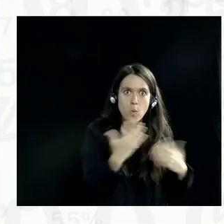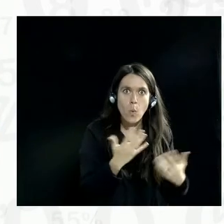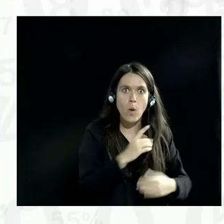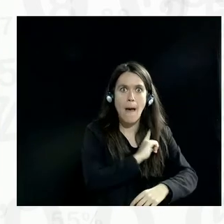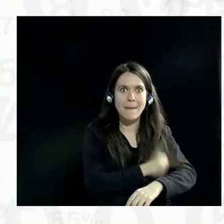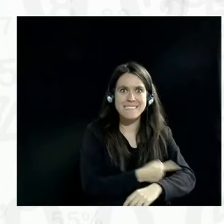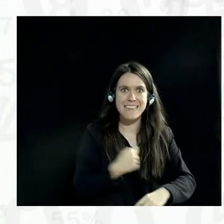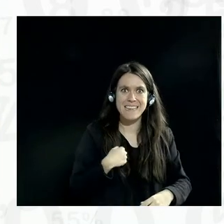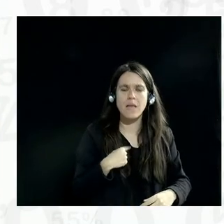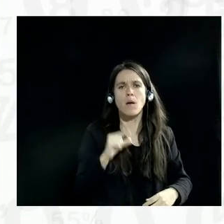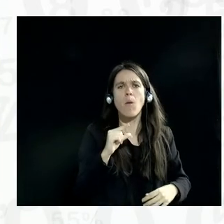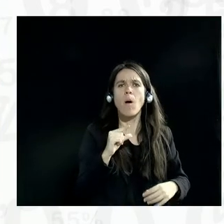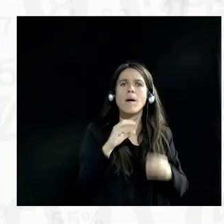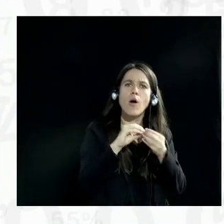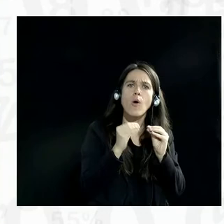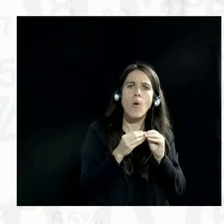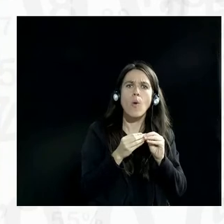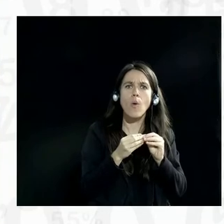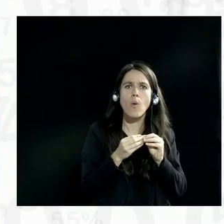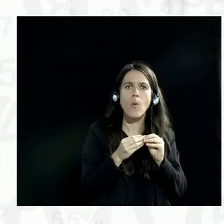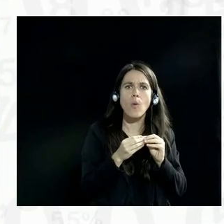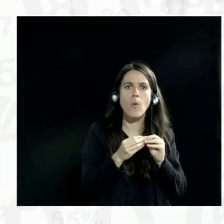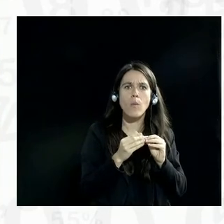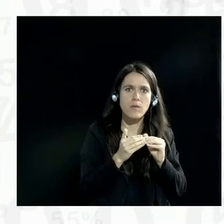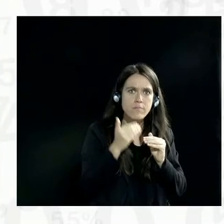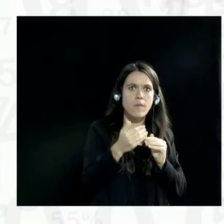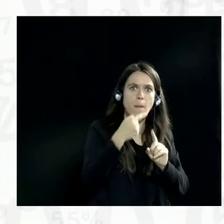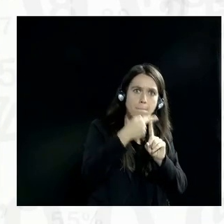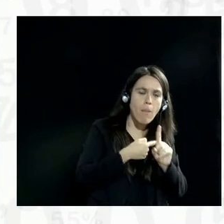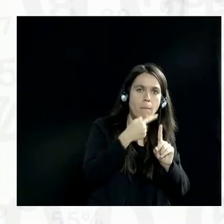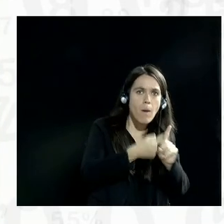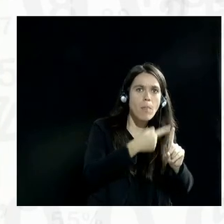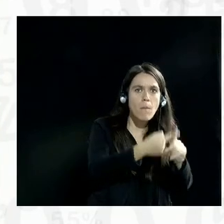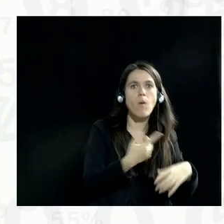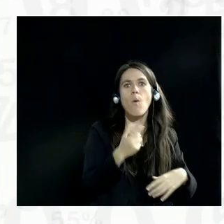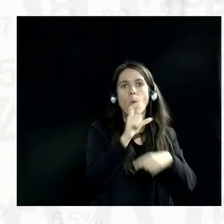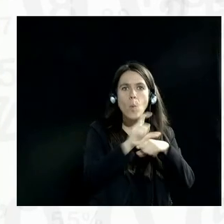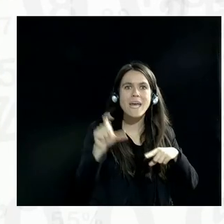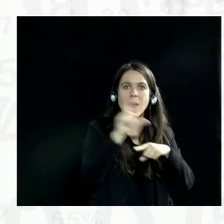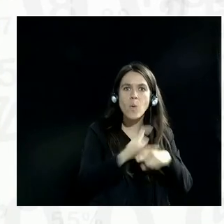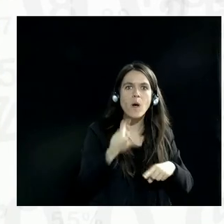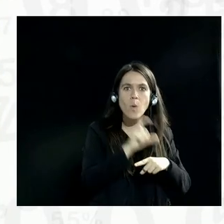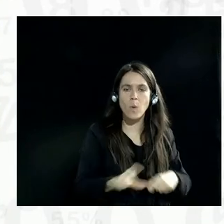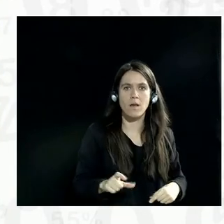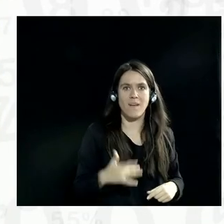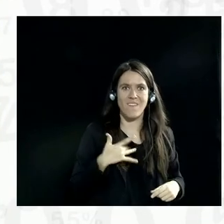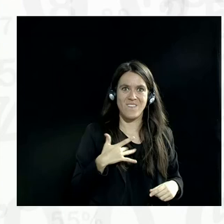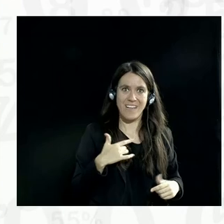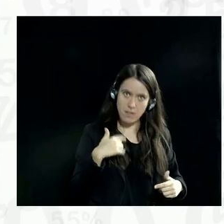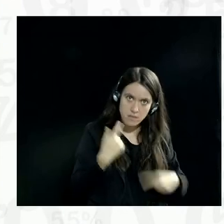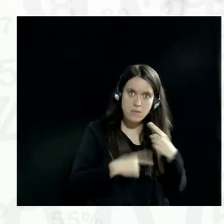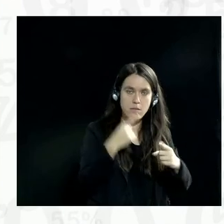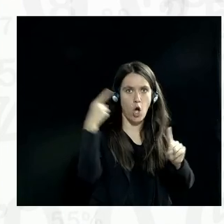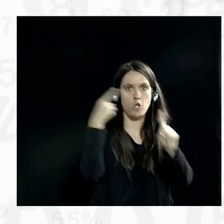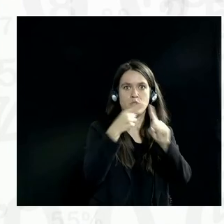much harder to do it on a routinized basis month after month, week after week, because being able to pursue that objective